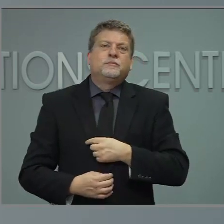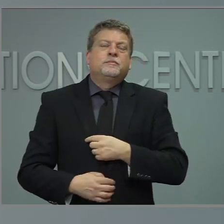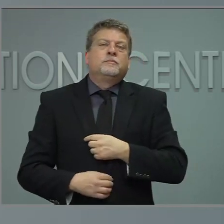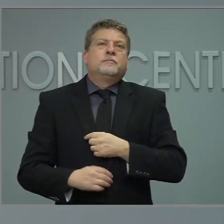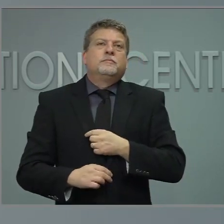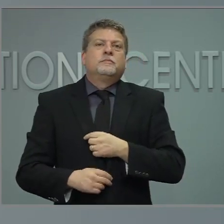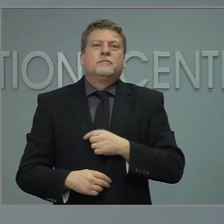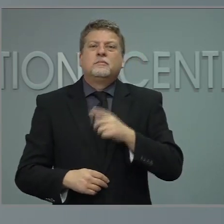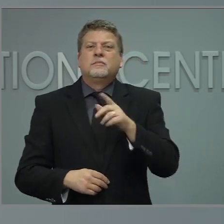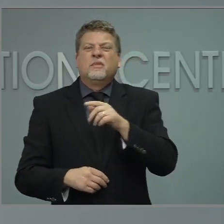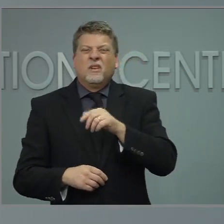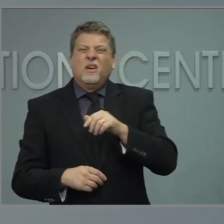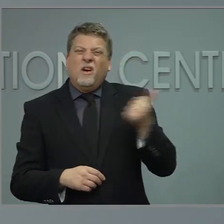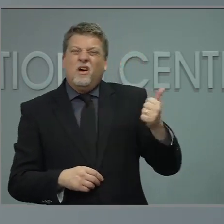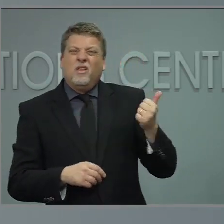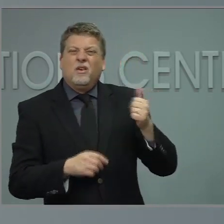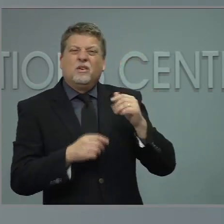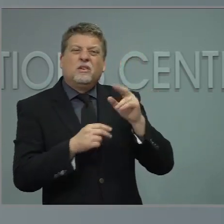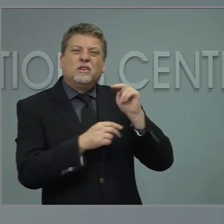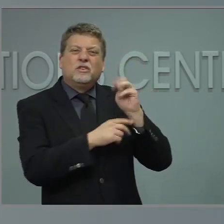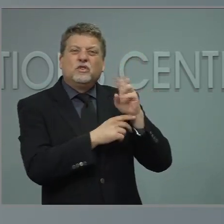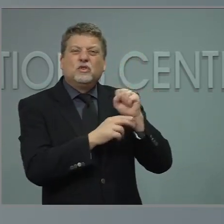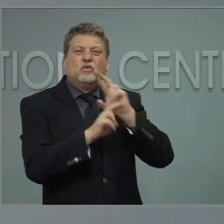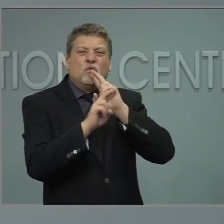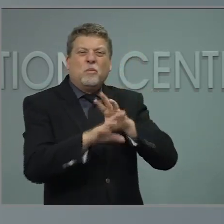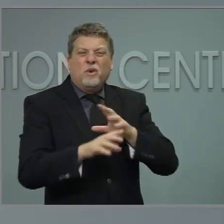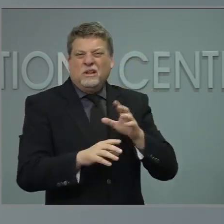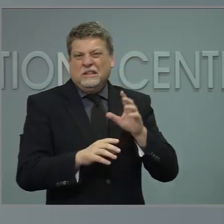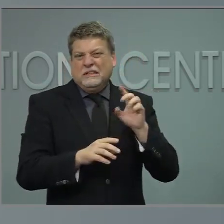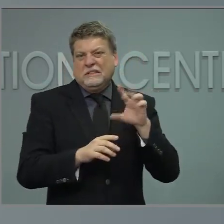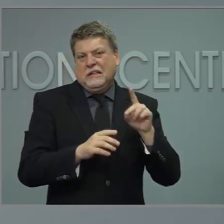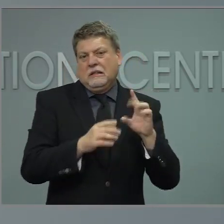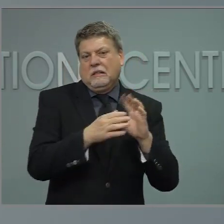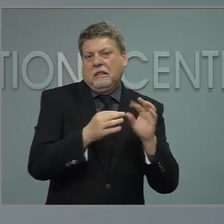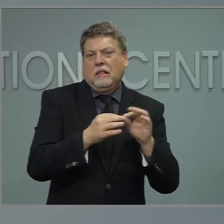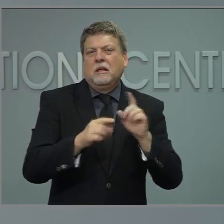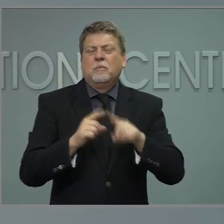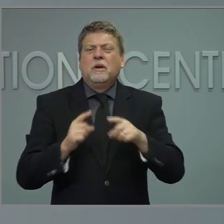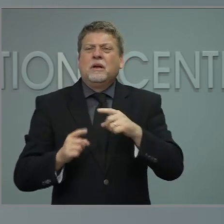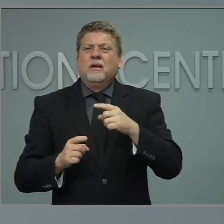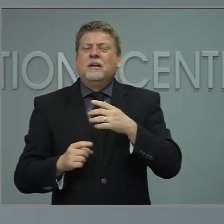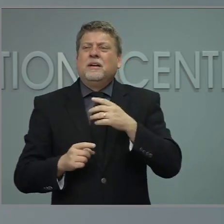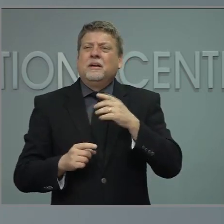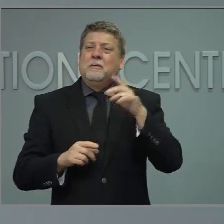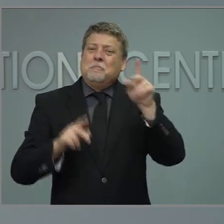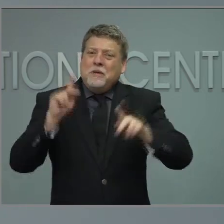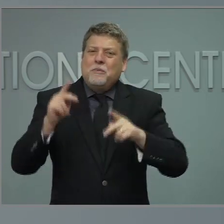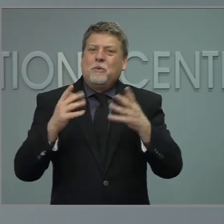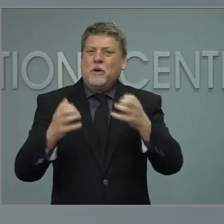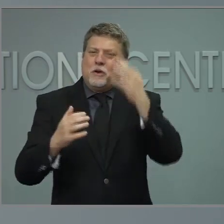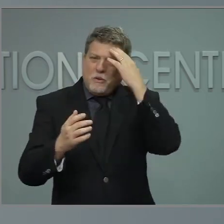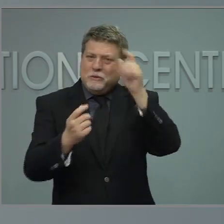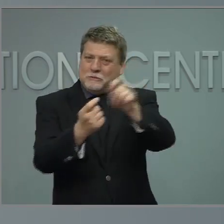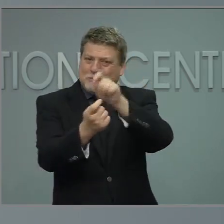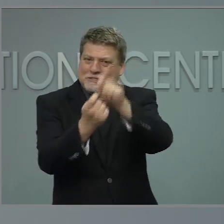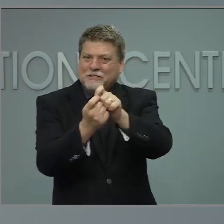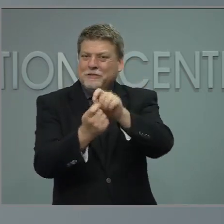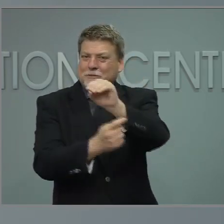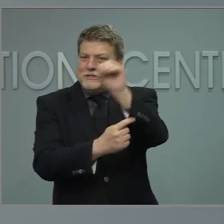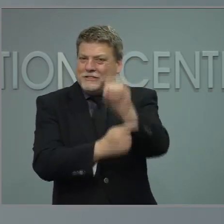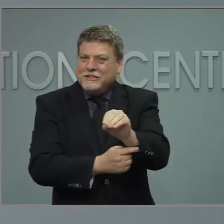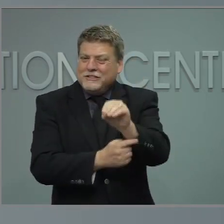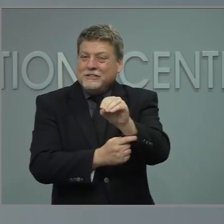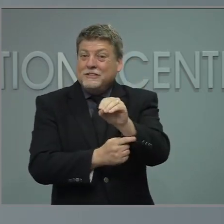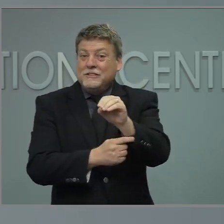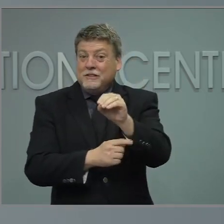A couple other reporters have alluded to it. When can the public expect to have a concrete goal of the percentage needed to be vaccinated